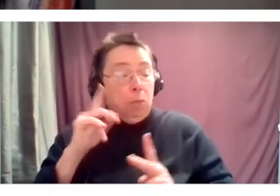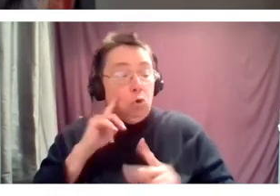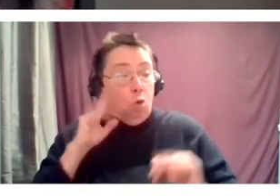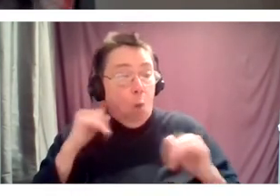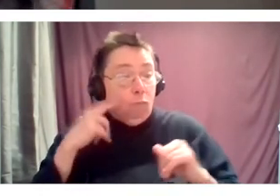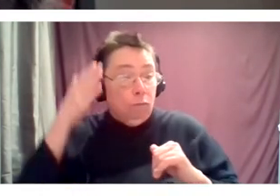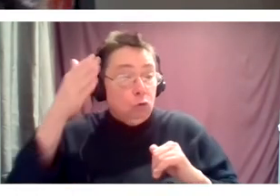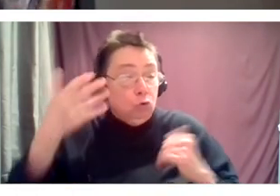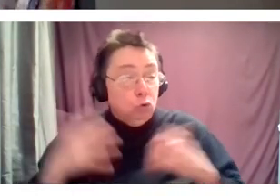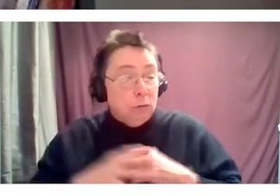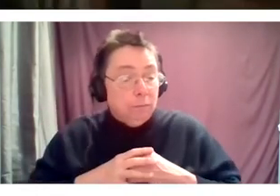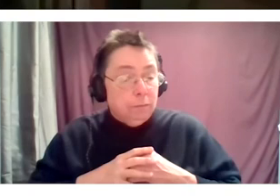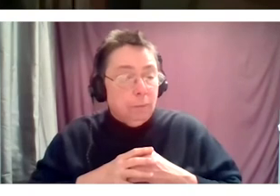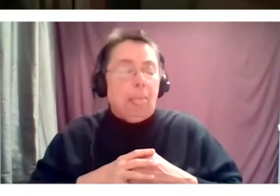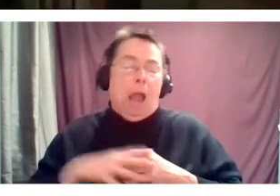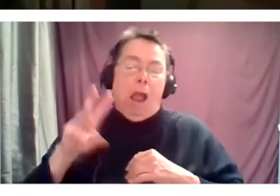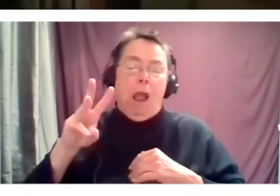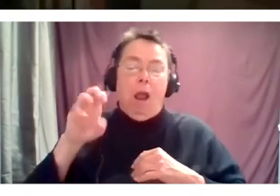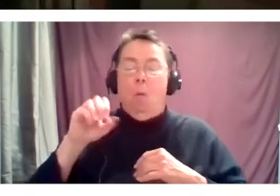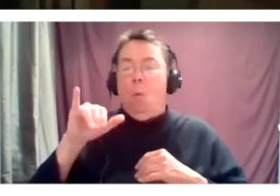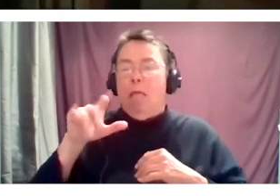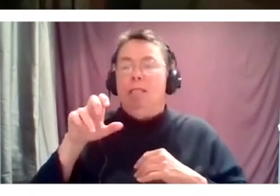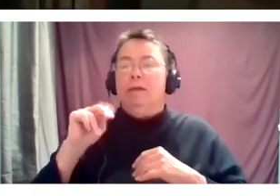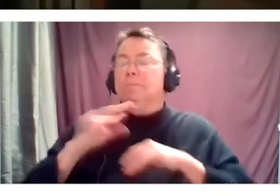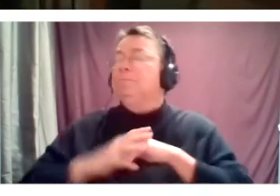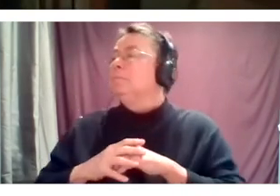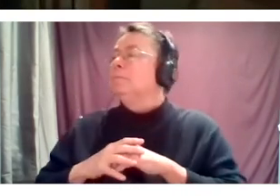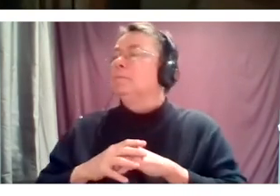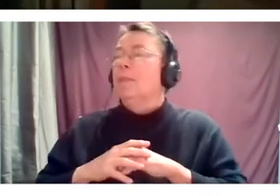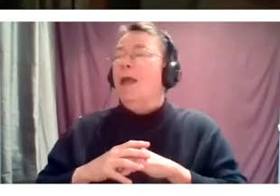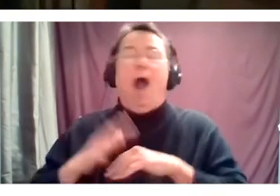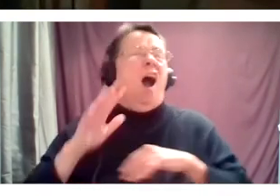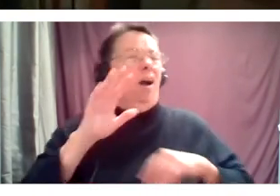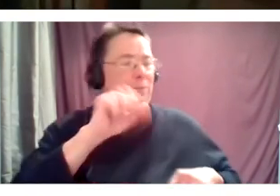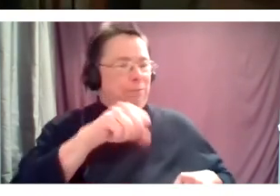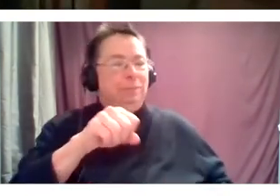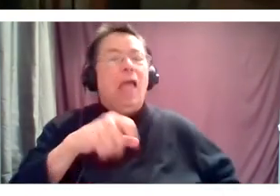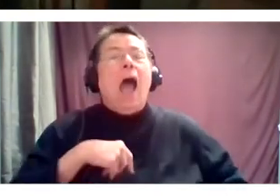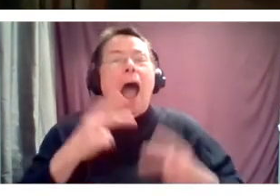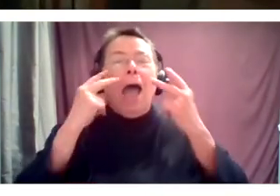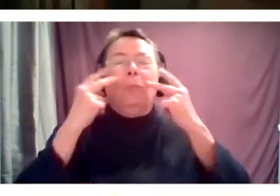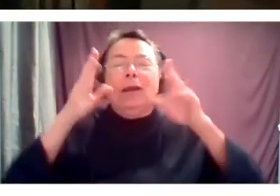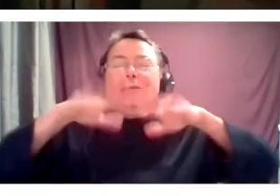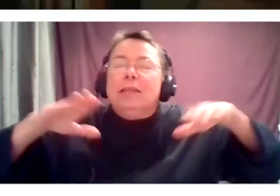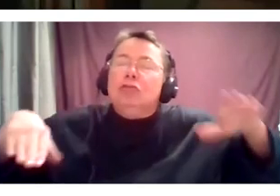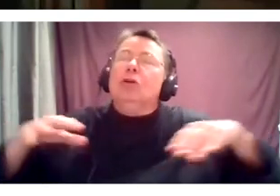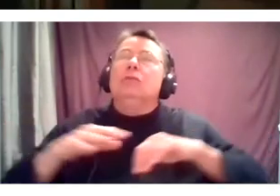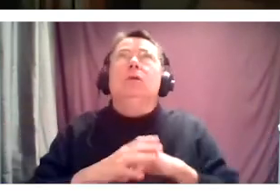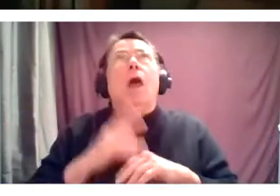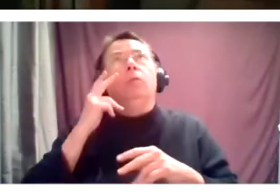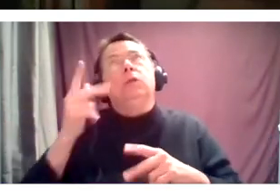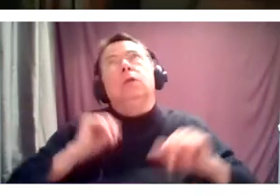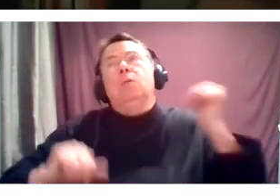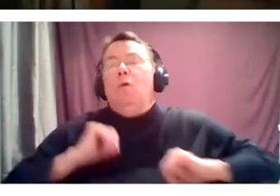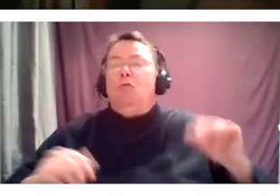Waylon, yeah. On a kind of personal note, I want to see the kids at our young company perform again on stage. There's nothing that